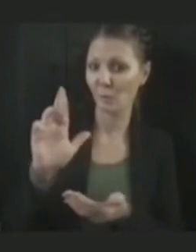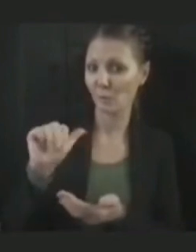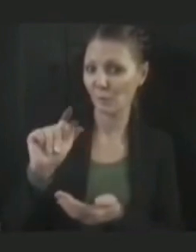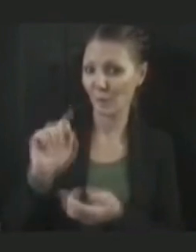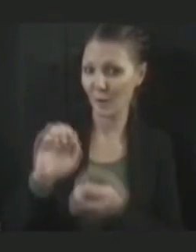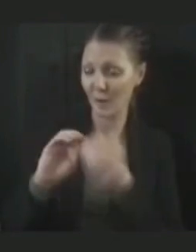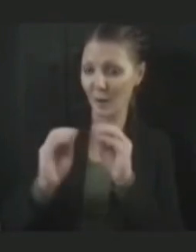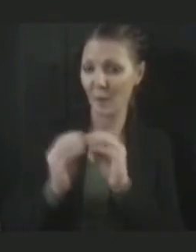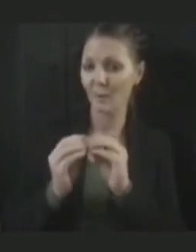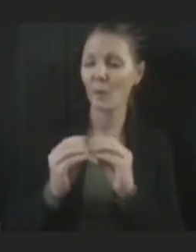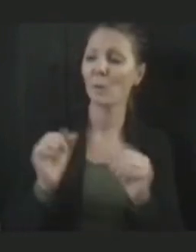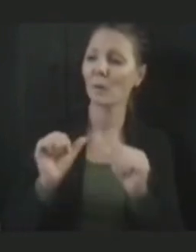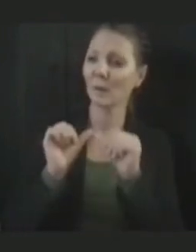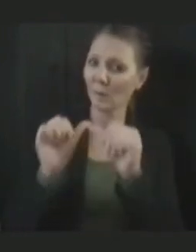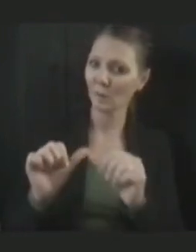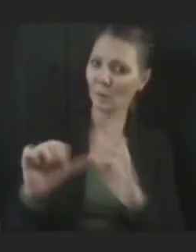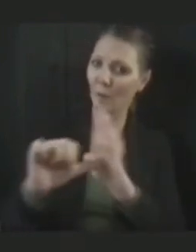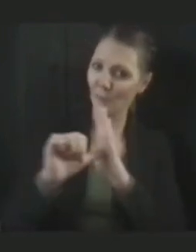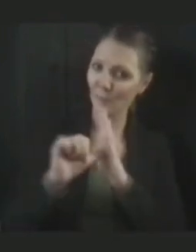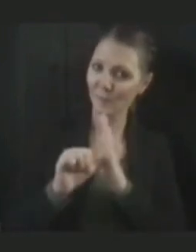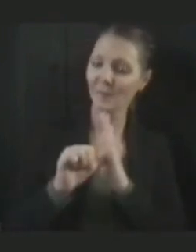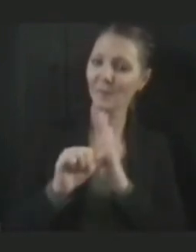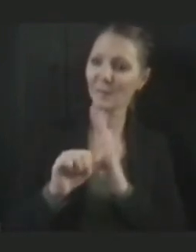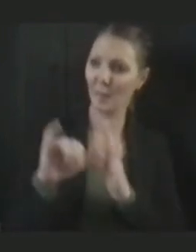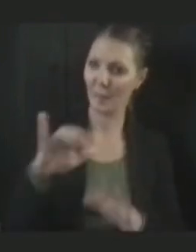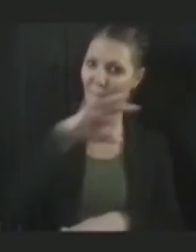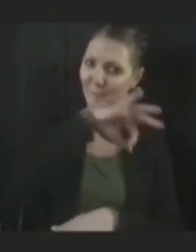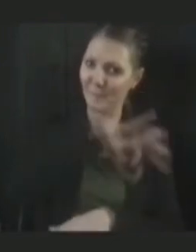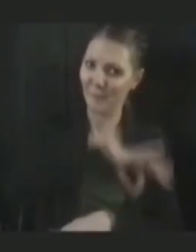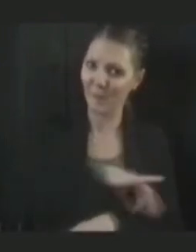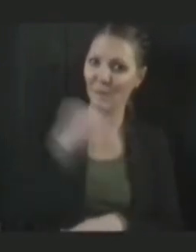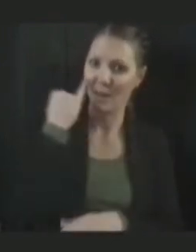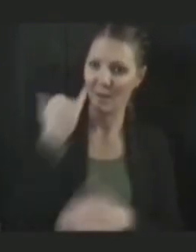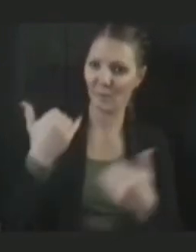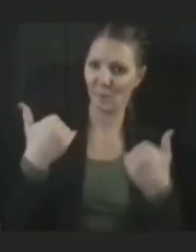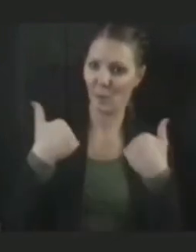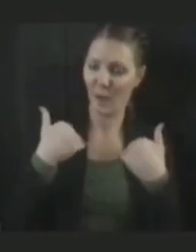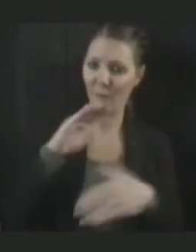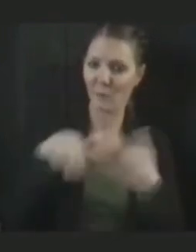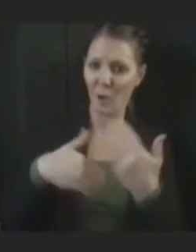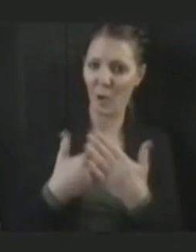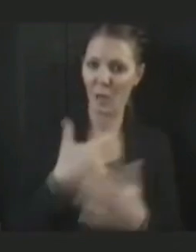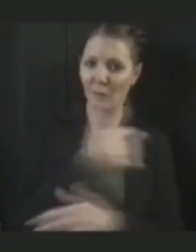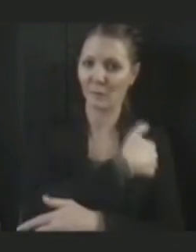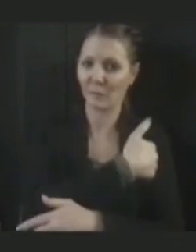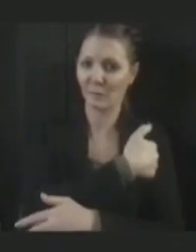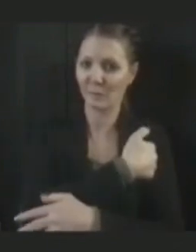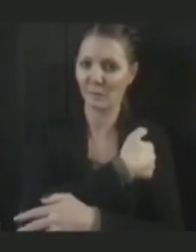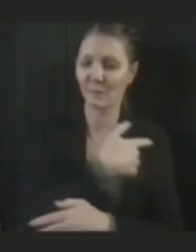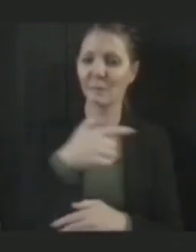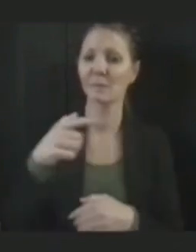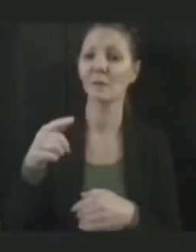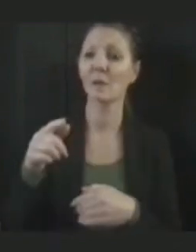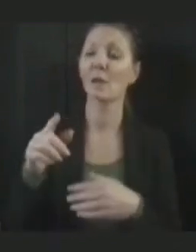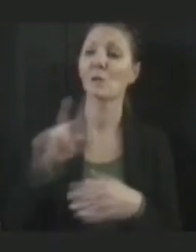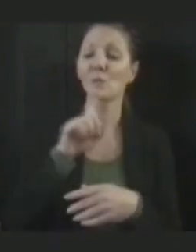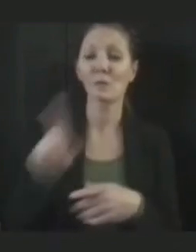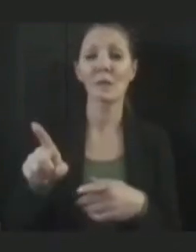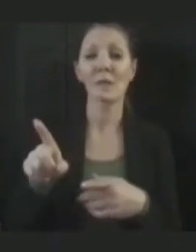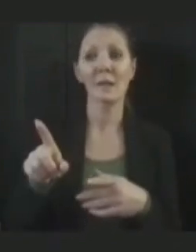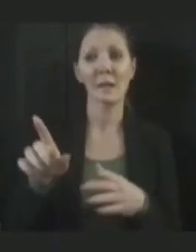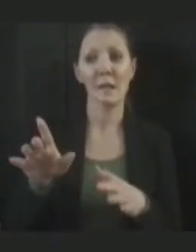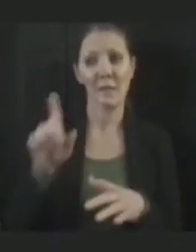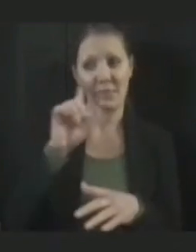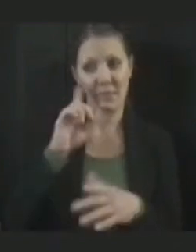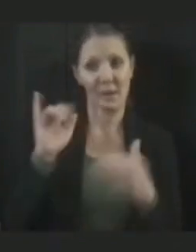to highlight the benefits of being up to date in your vaccine series. And at the end of the day, we're seeing that that